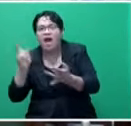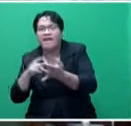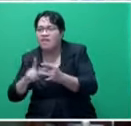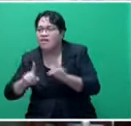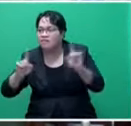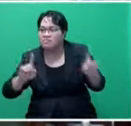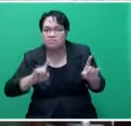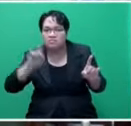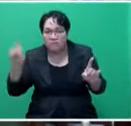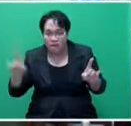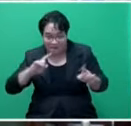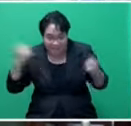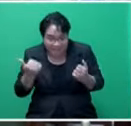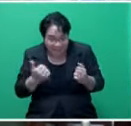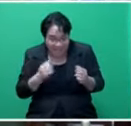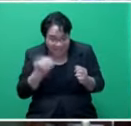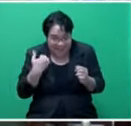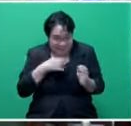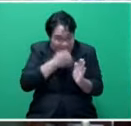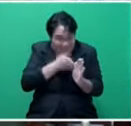but if there are lots of people living along the